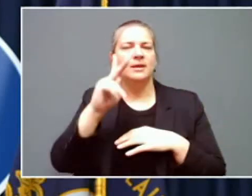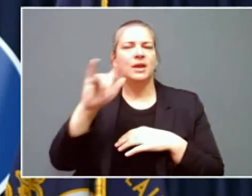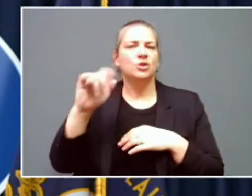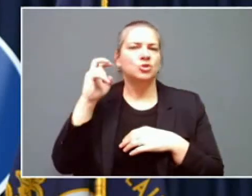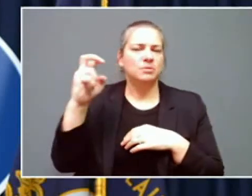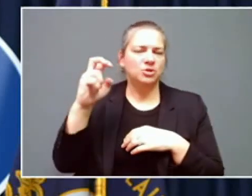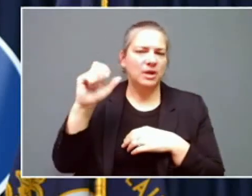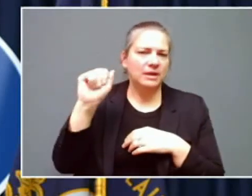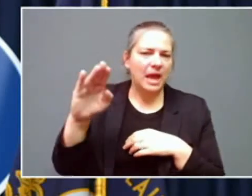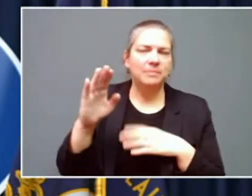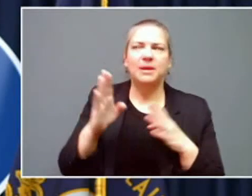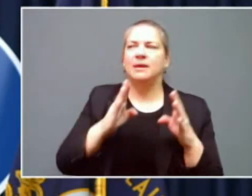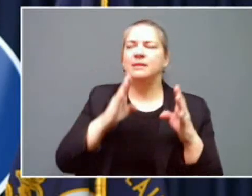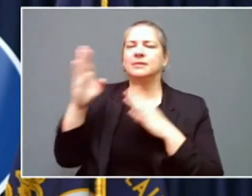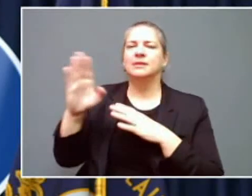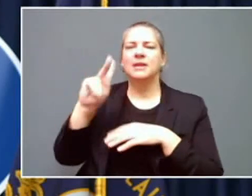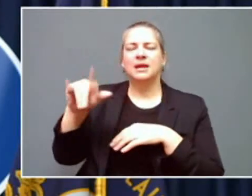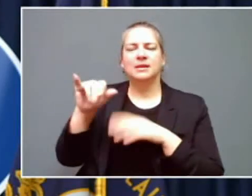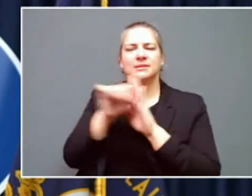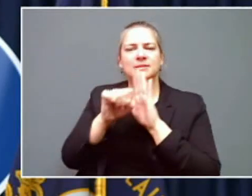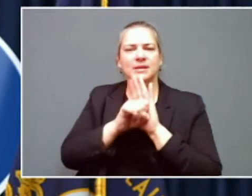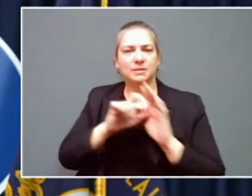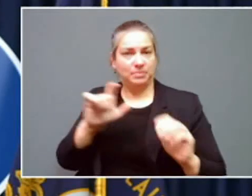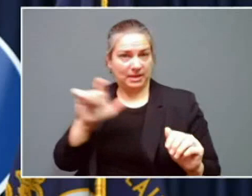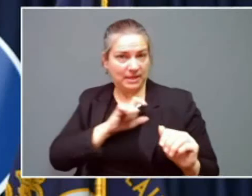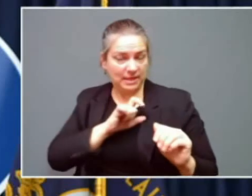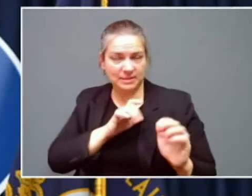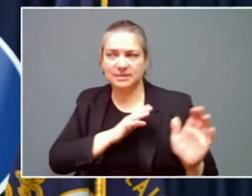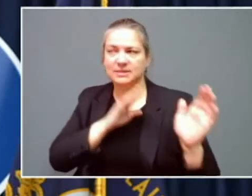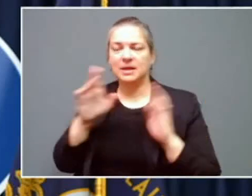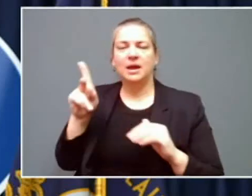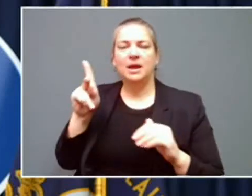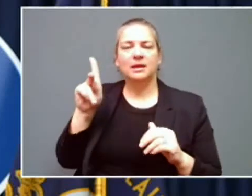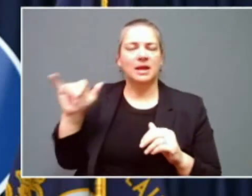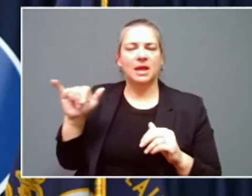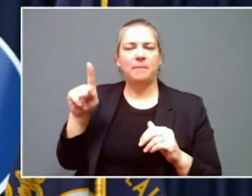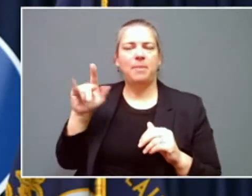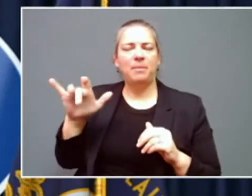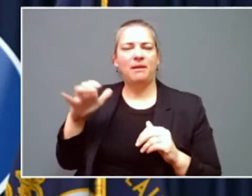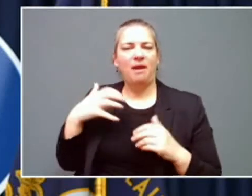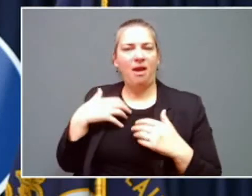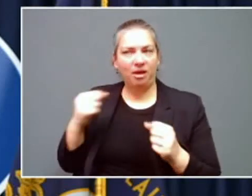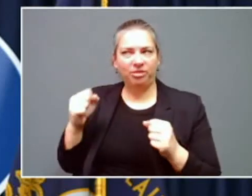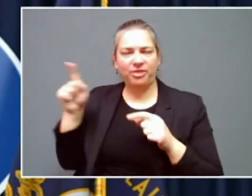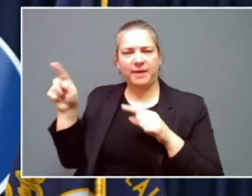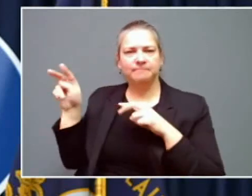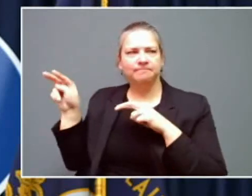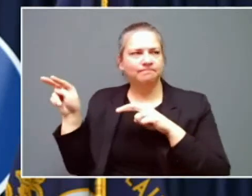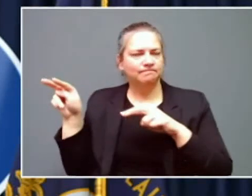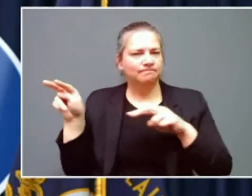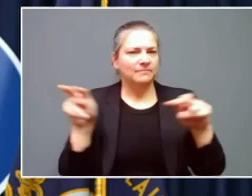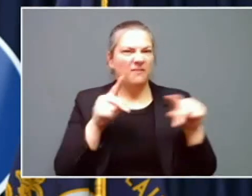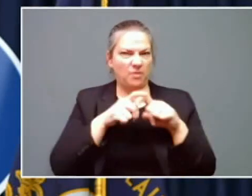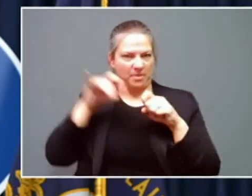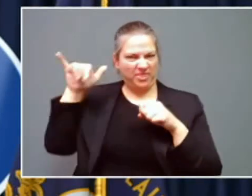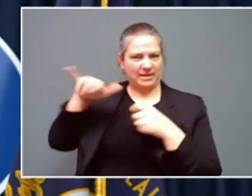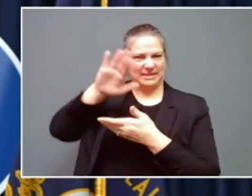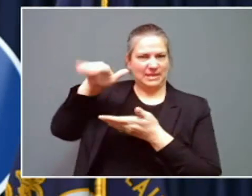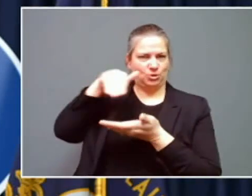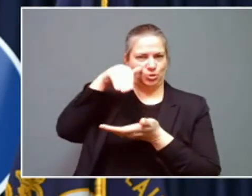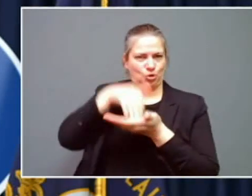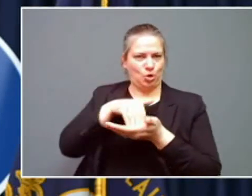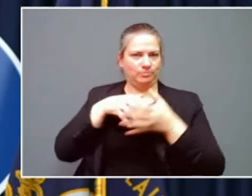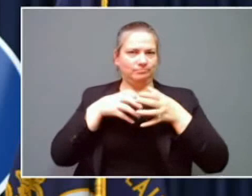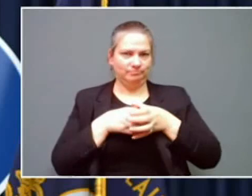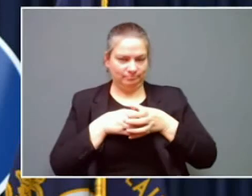Kentucky State Police, and Kentucky Department of Public Health are monitoring the situation from the center. The Transportation Cabinet,